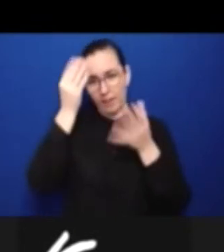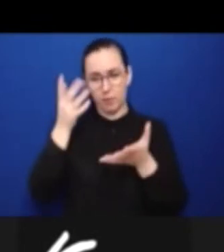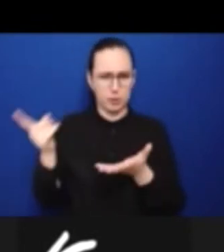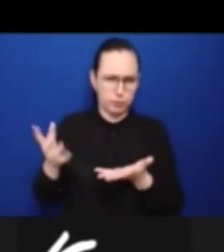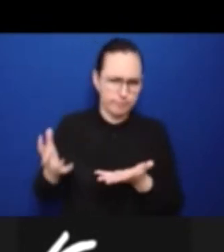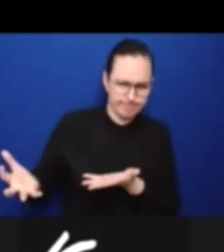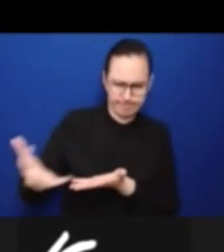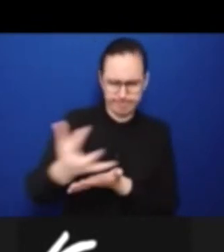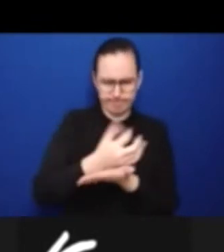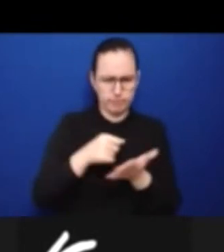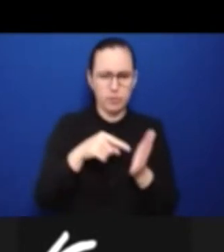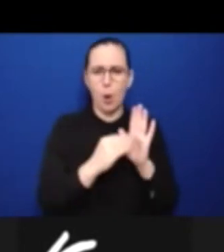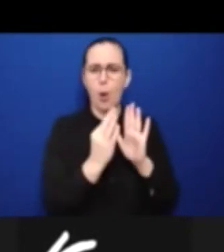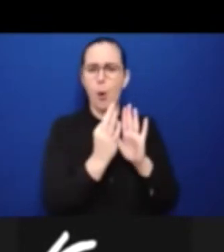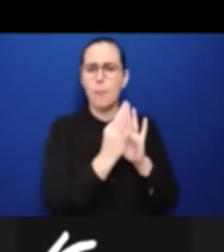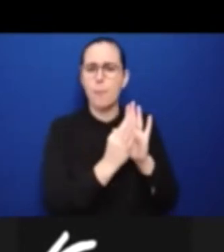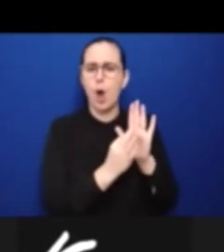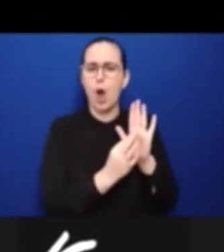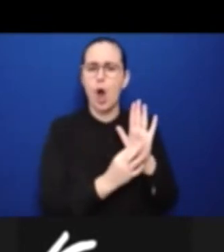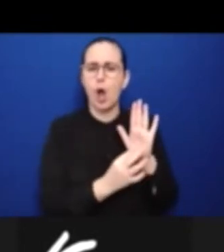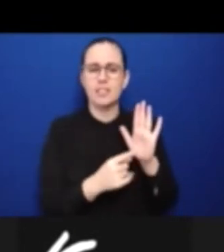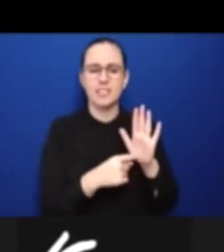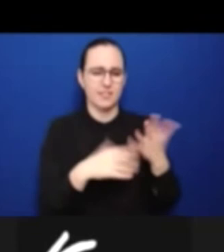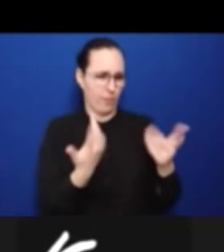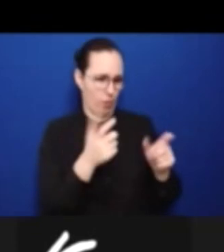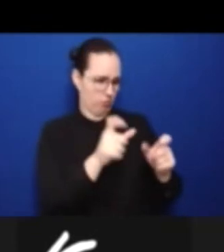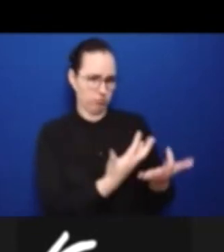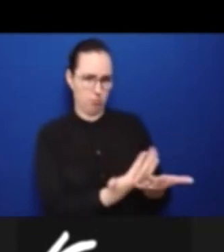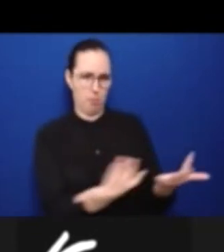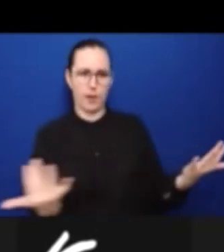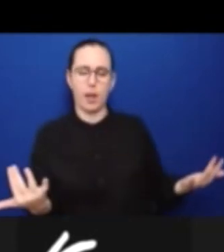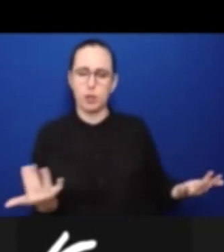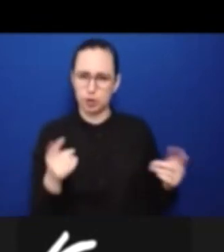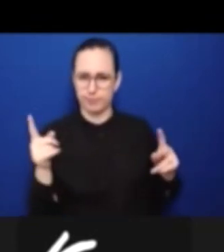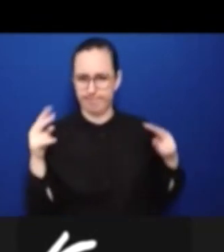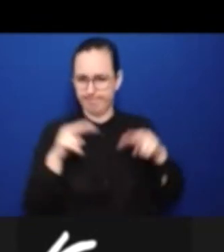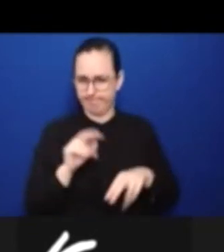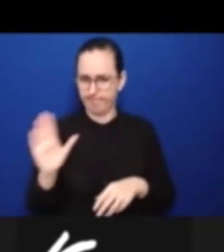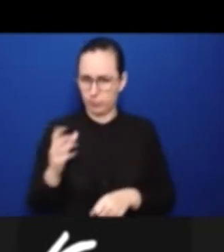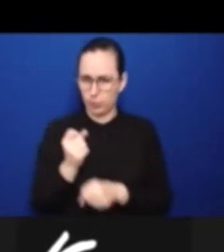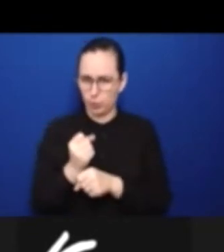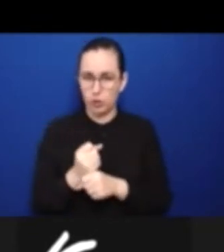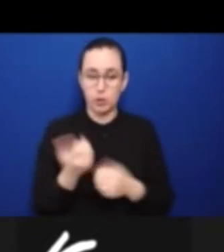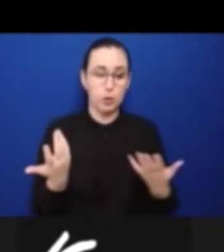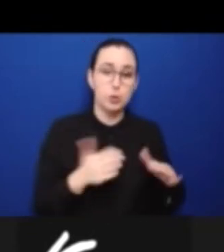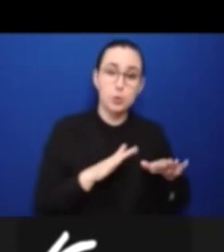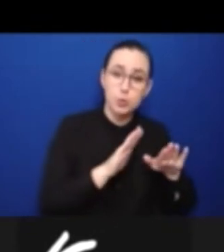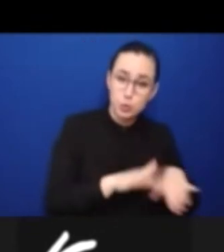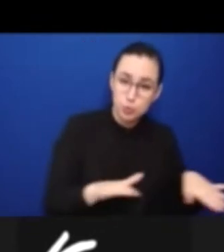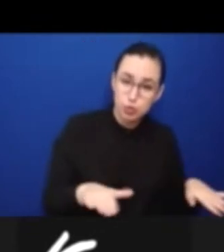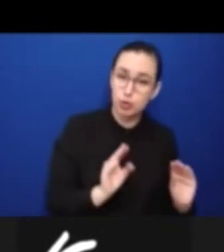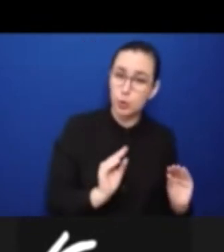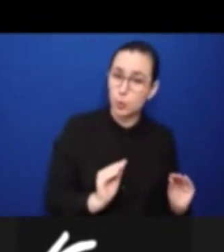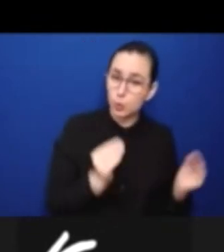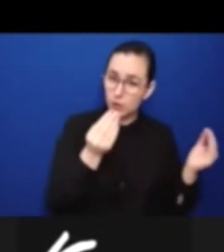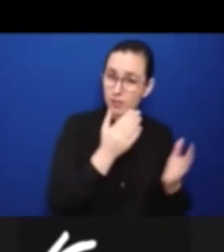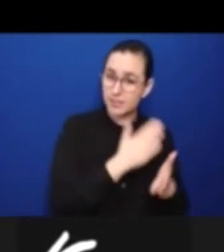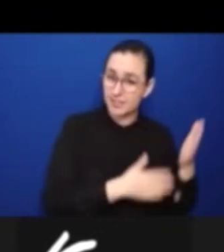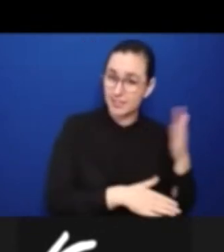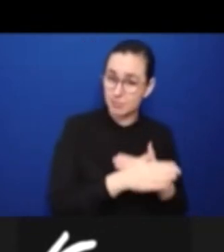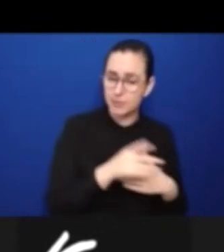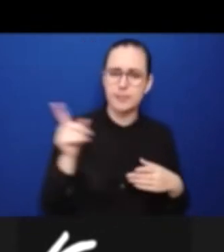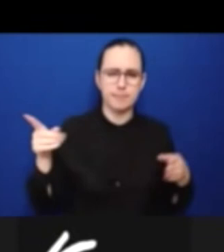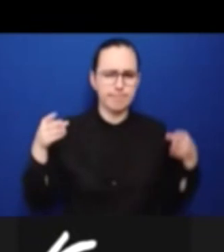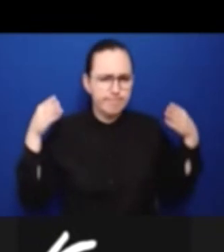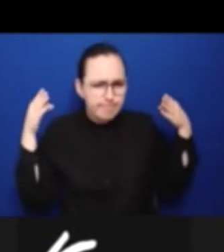children and youth with disabilities with a particular focus on social determinants of health. Recently, she has